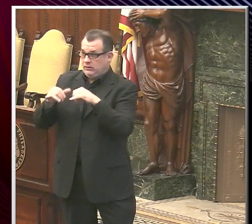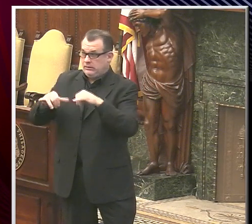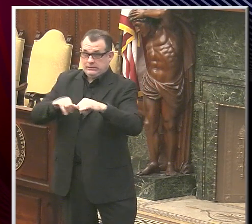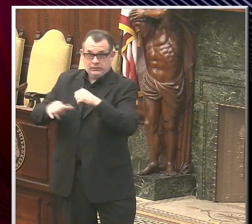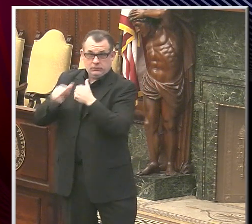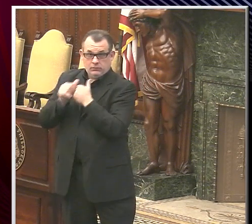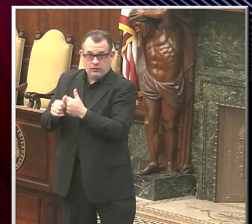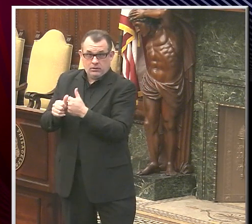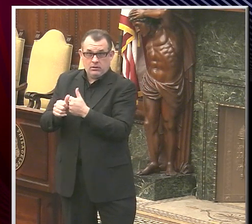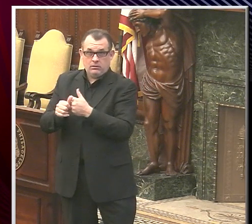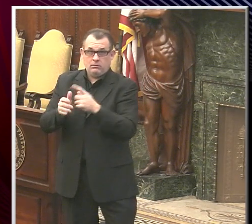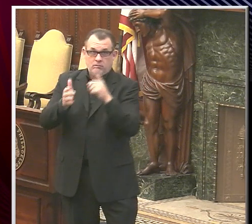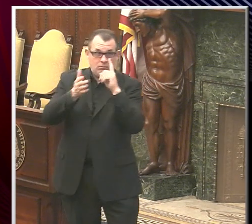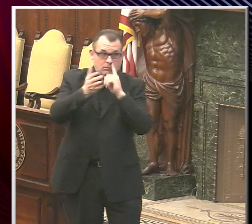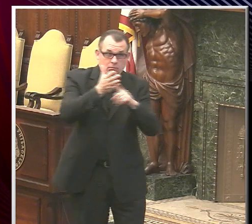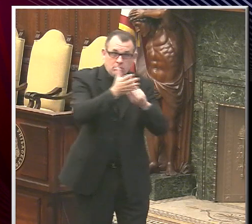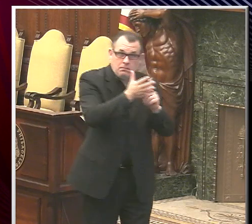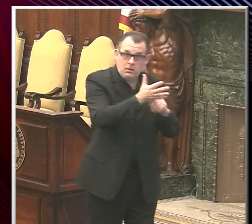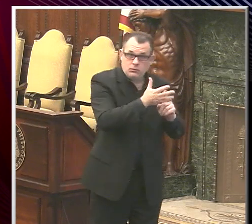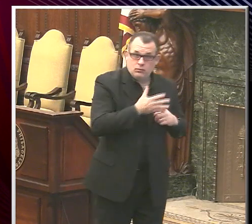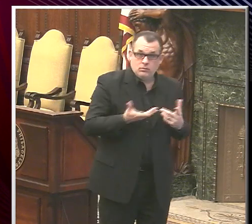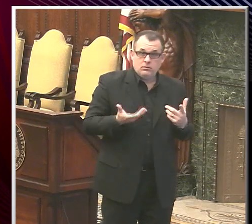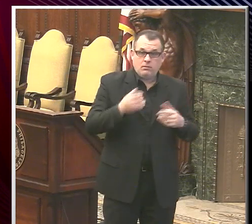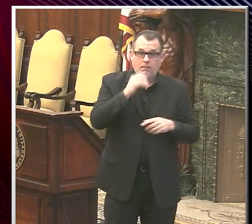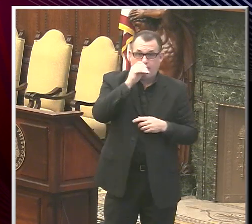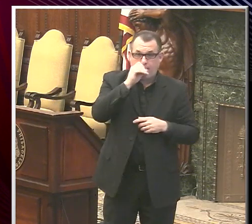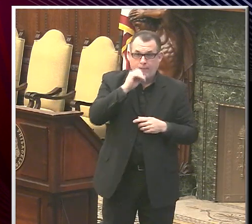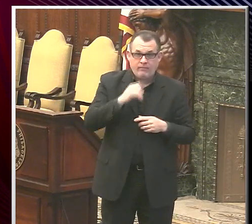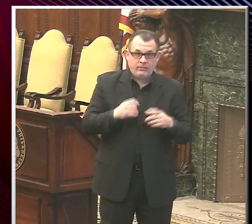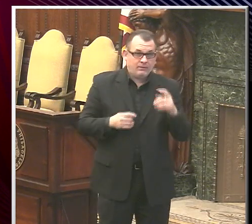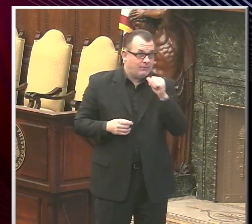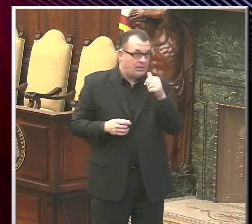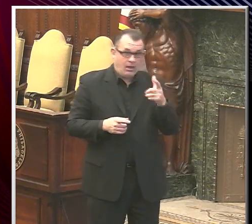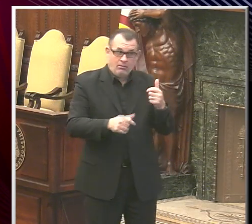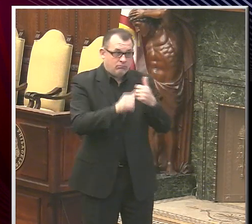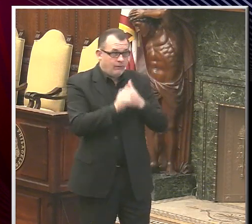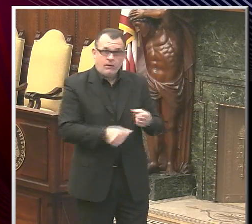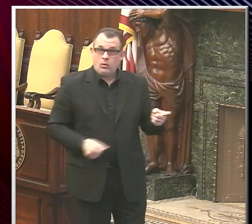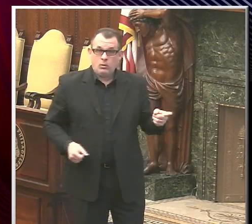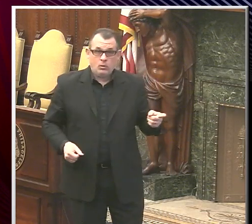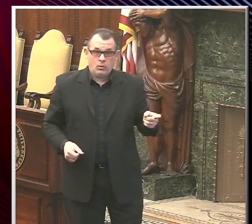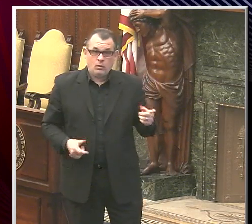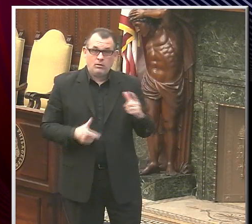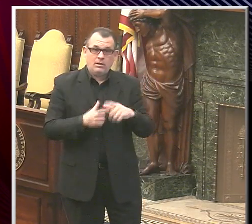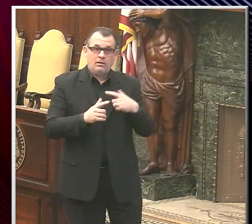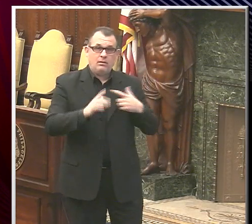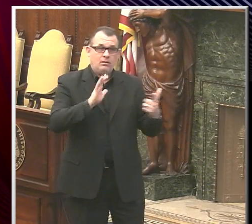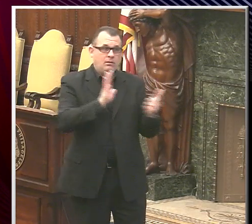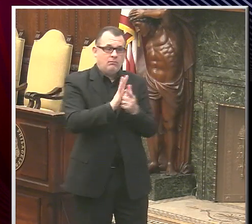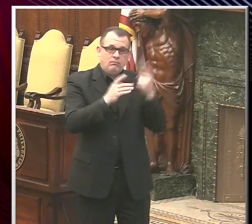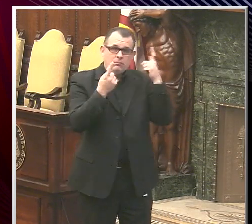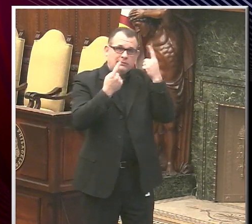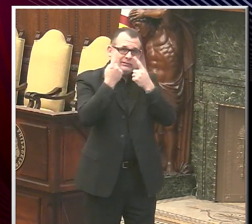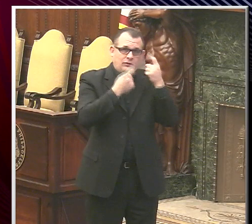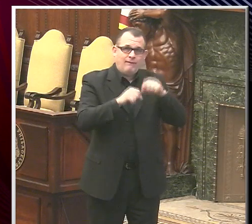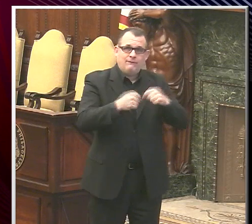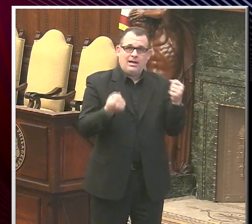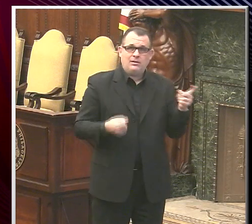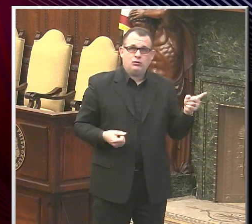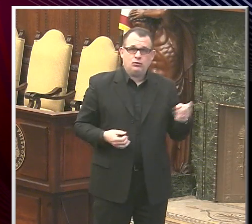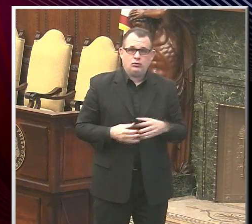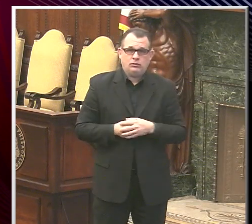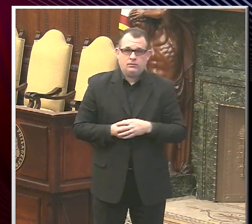inspections or inspections on complaint, if they're not in compliance and they may get a violation for that. On complaint.